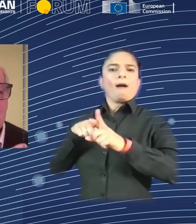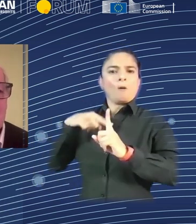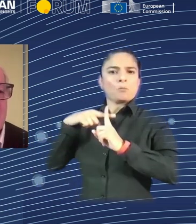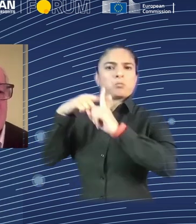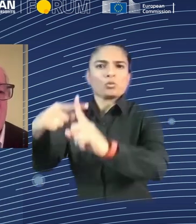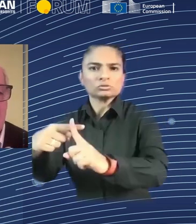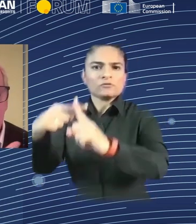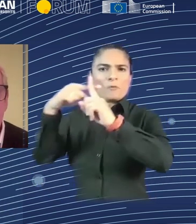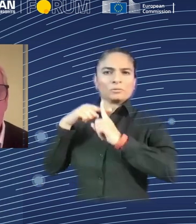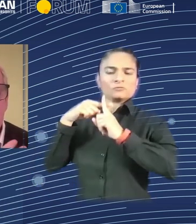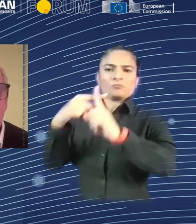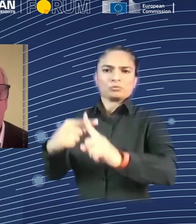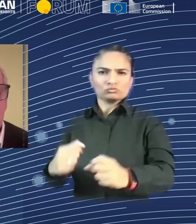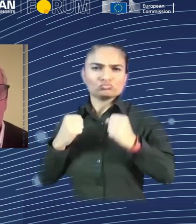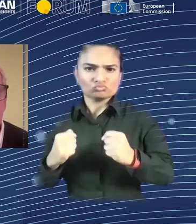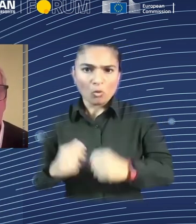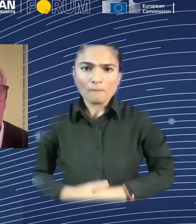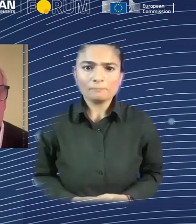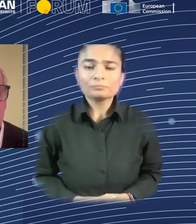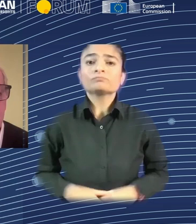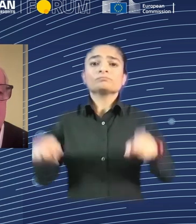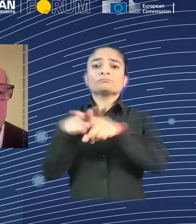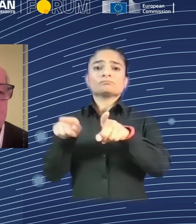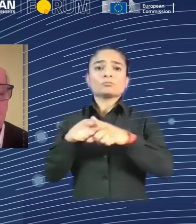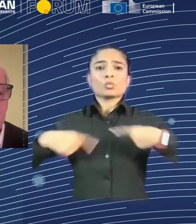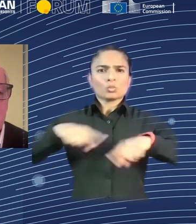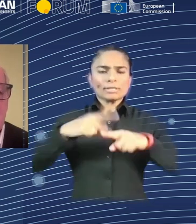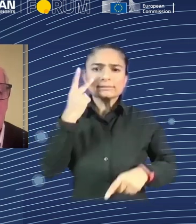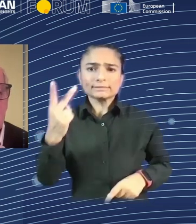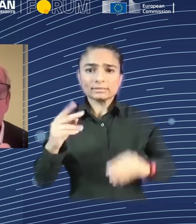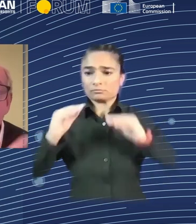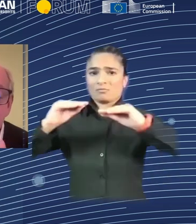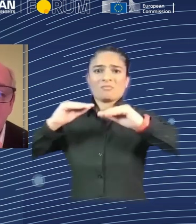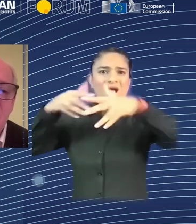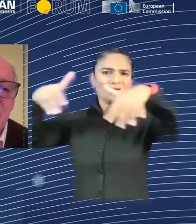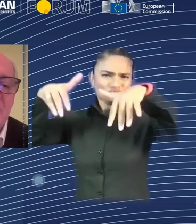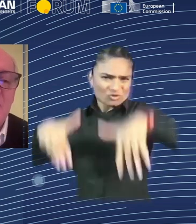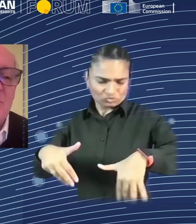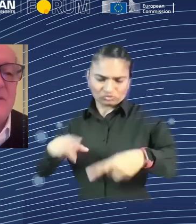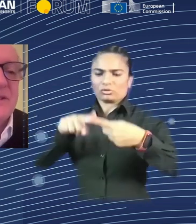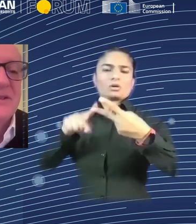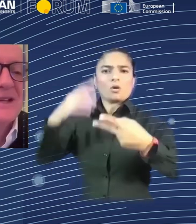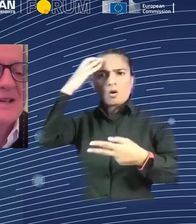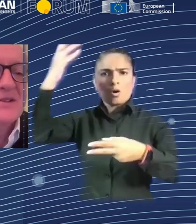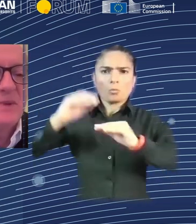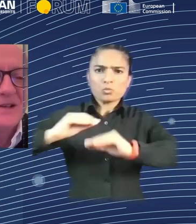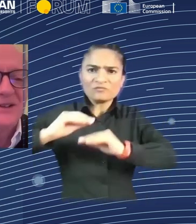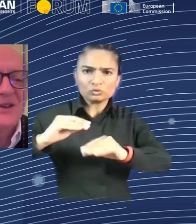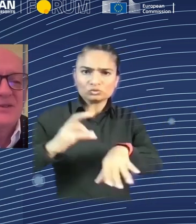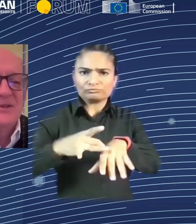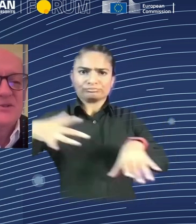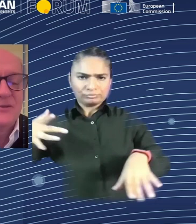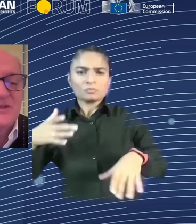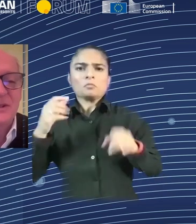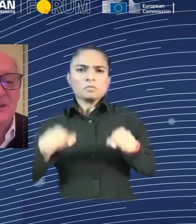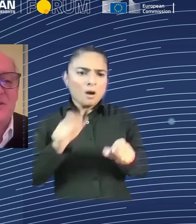enable people to function in these roles successfully. So in some sense, I'm agreeing with the previous speaker that